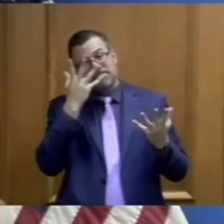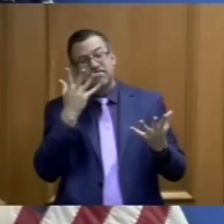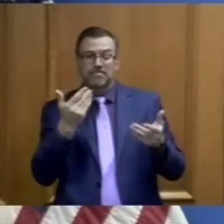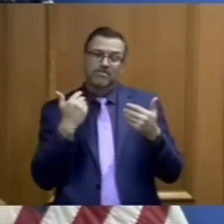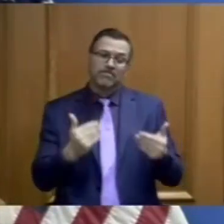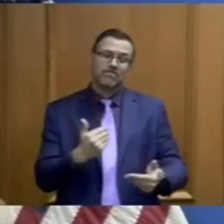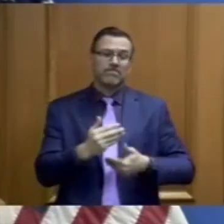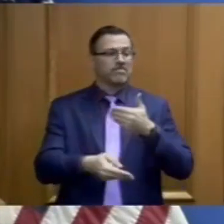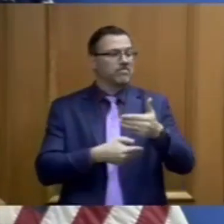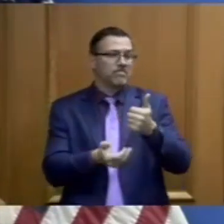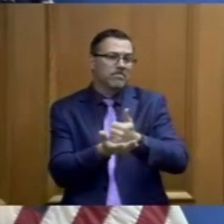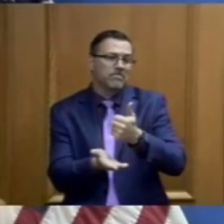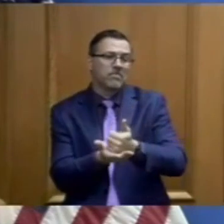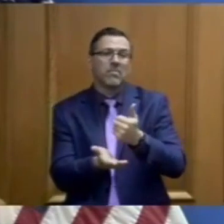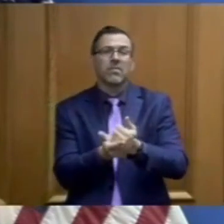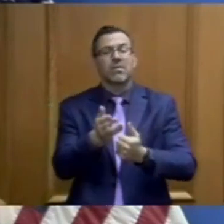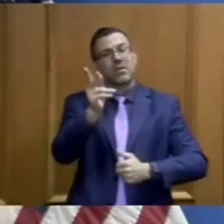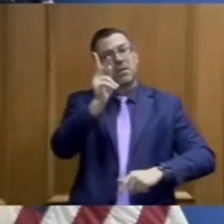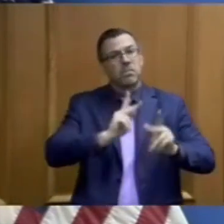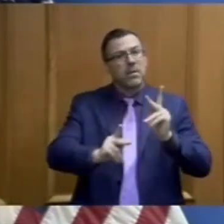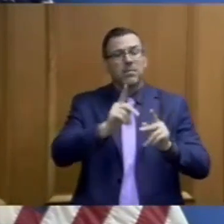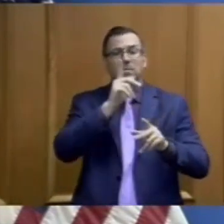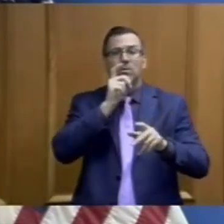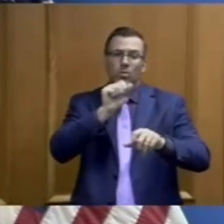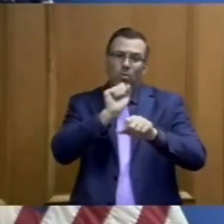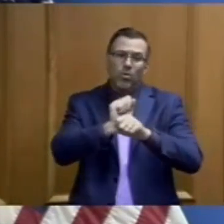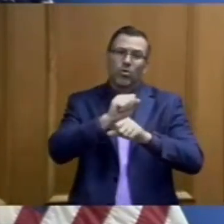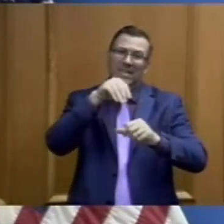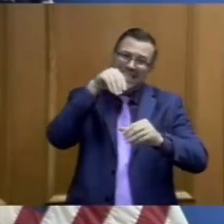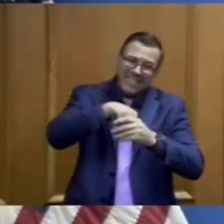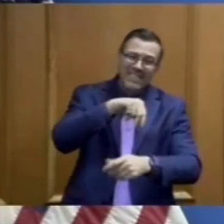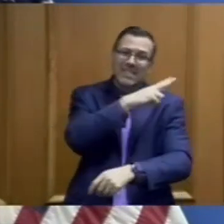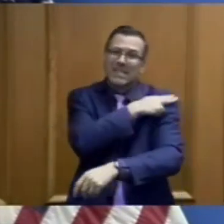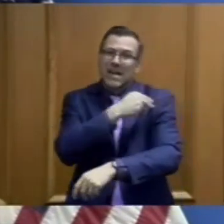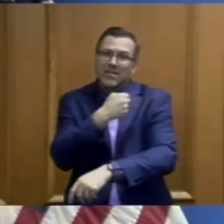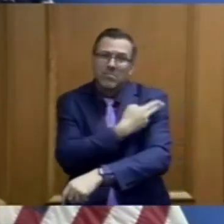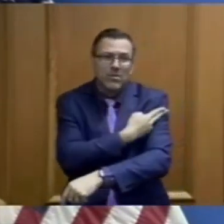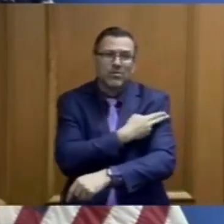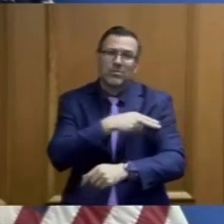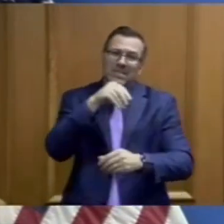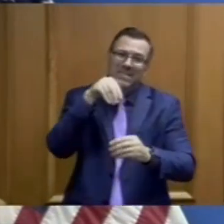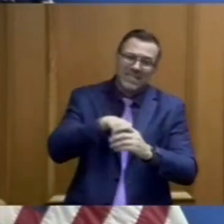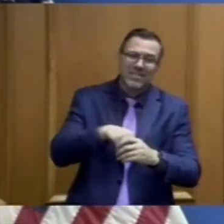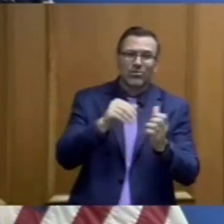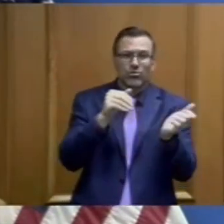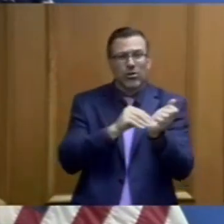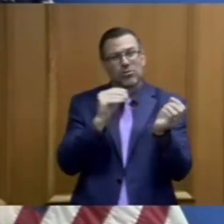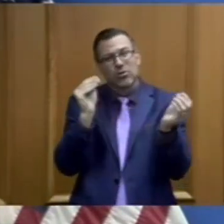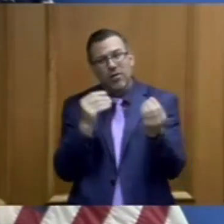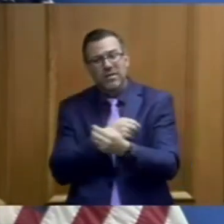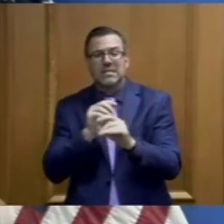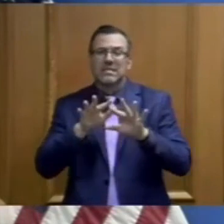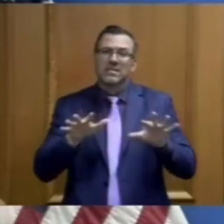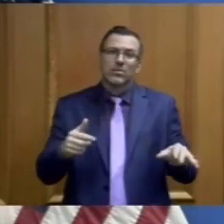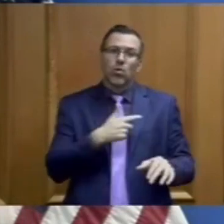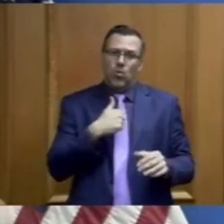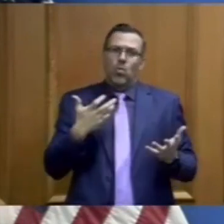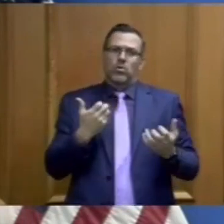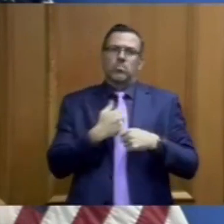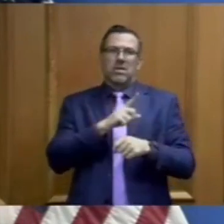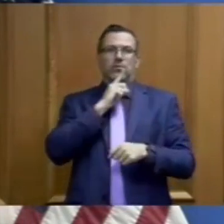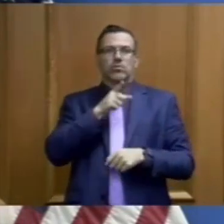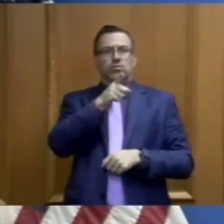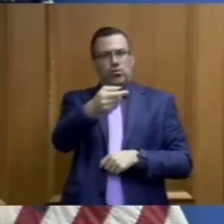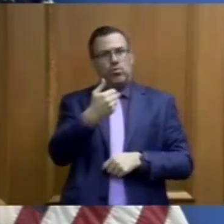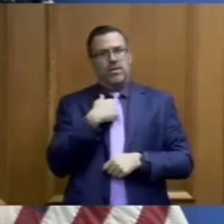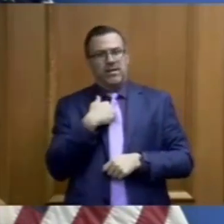frontline workers that are protecting the public from COVID-19, we want to make sure that you have the protective equipment